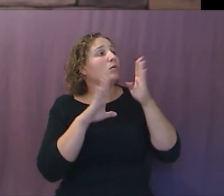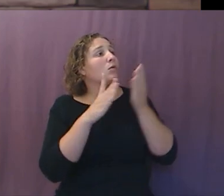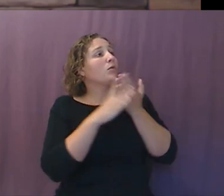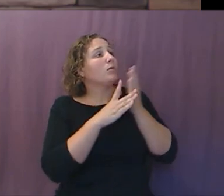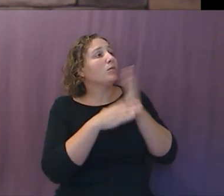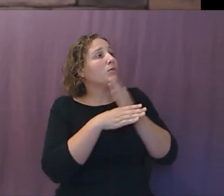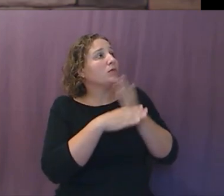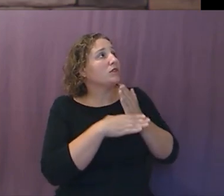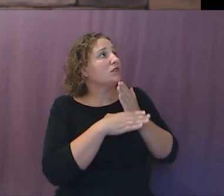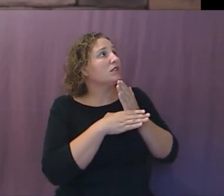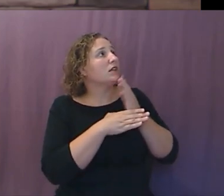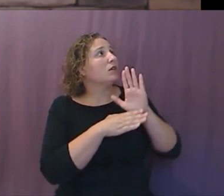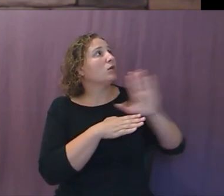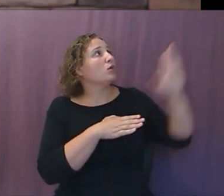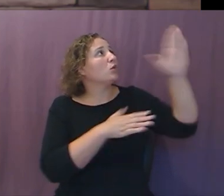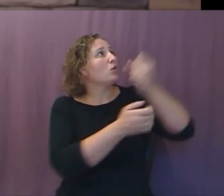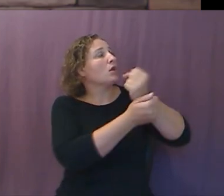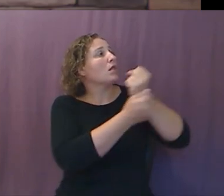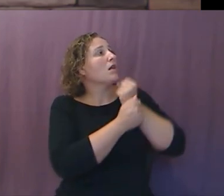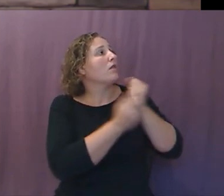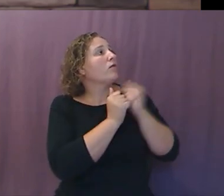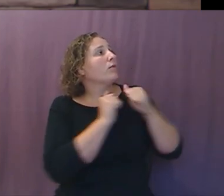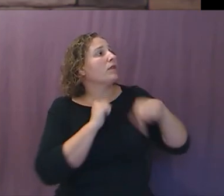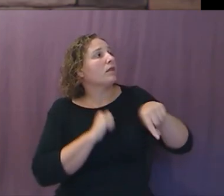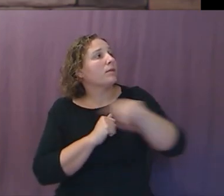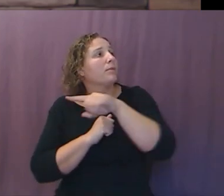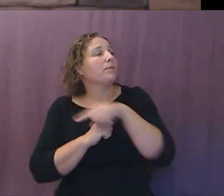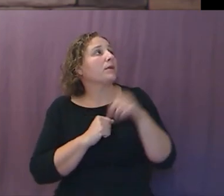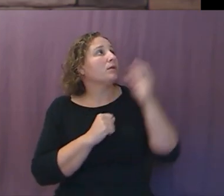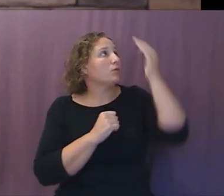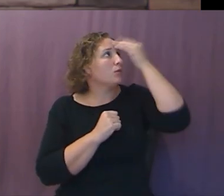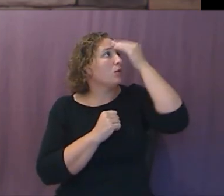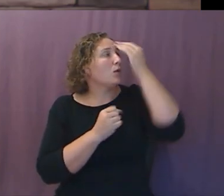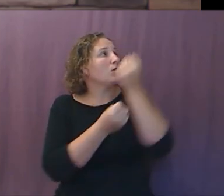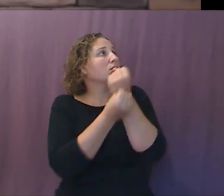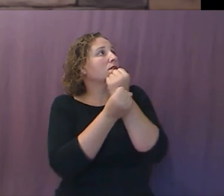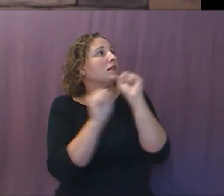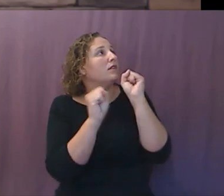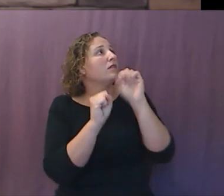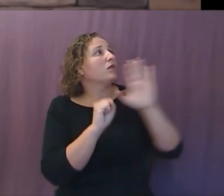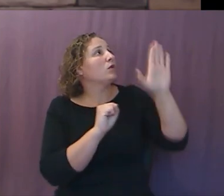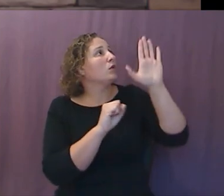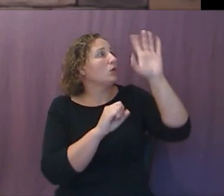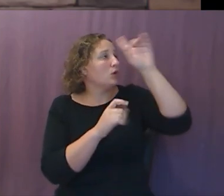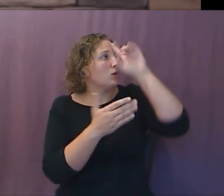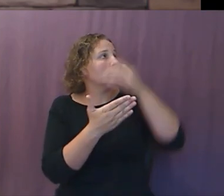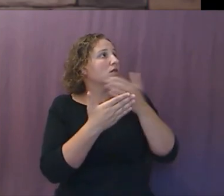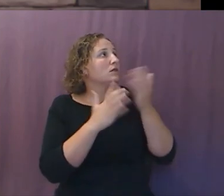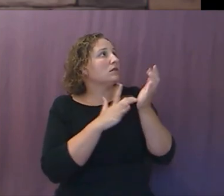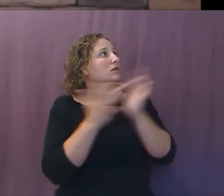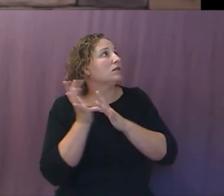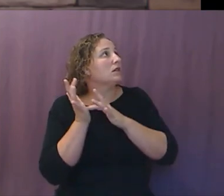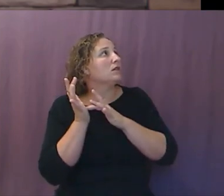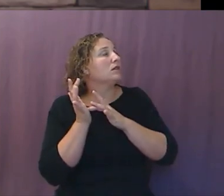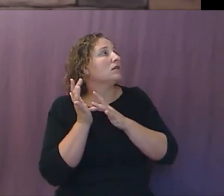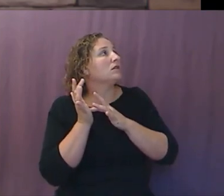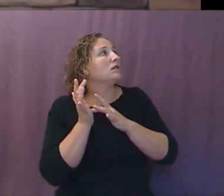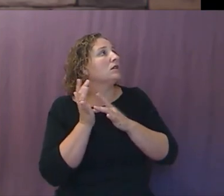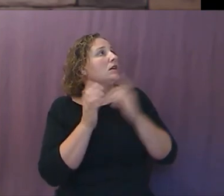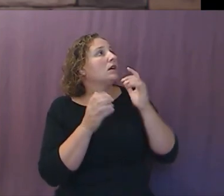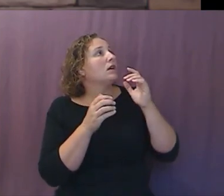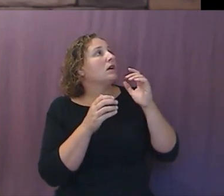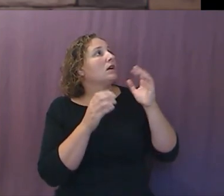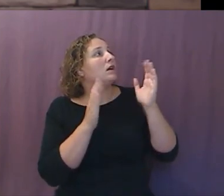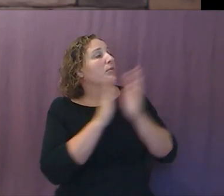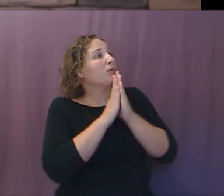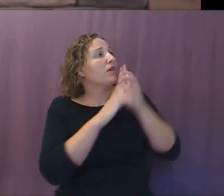to call them to repentance and to a knowledge of your Son. Lord, I pray for your church that is compromised, be they pastors